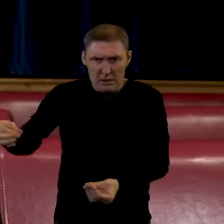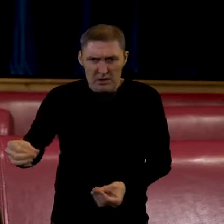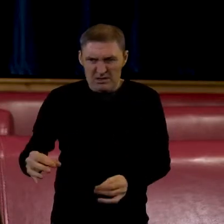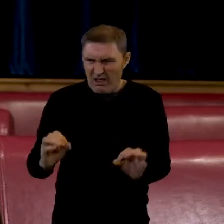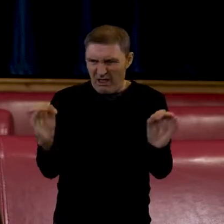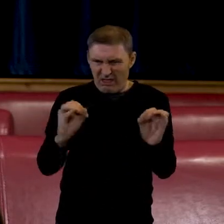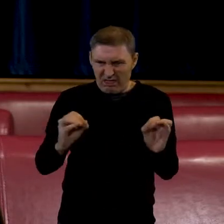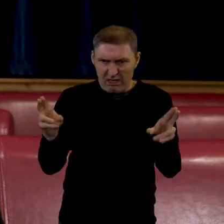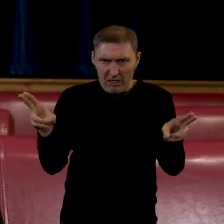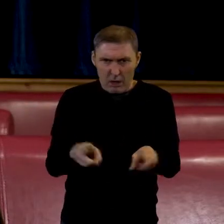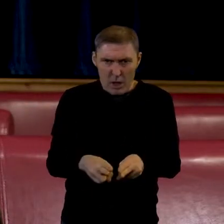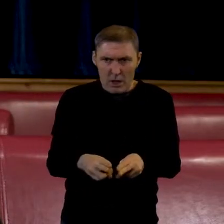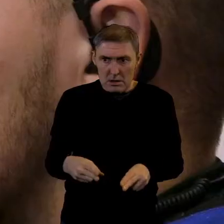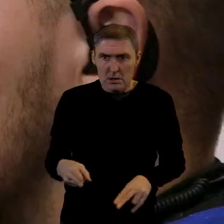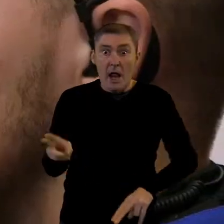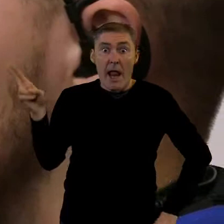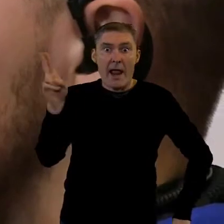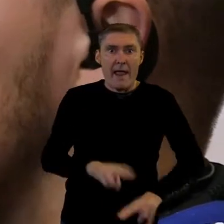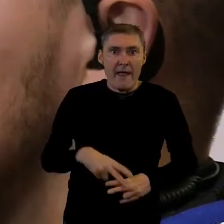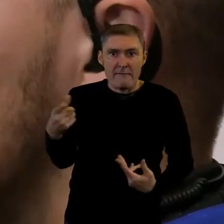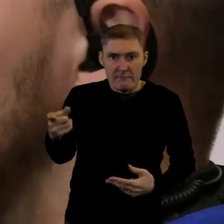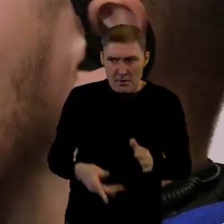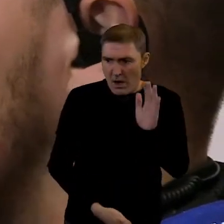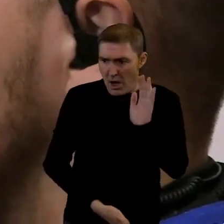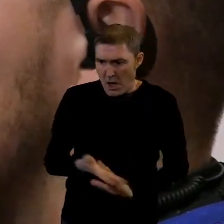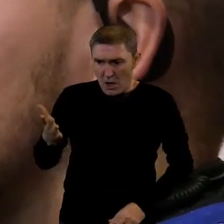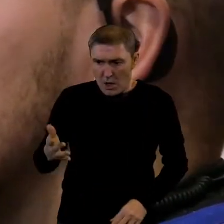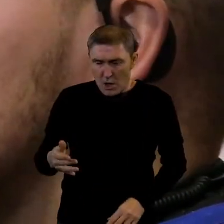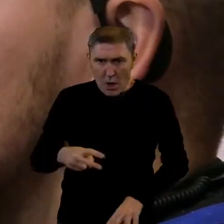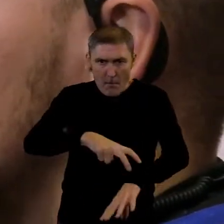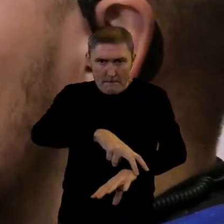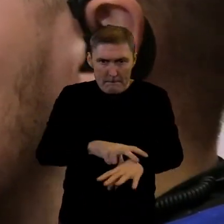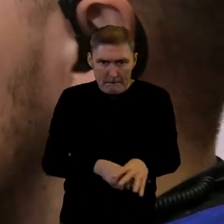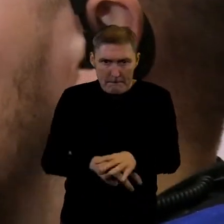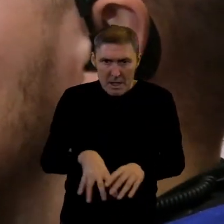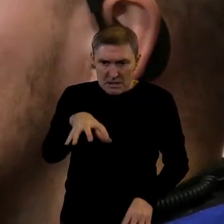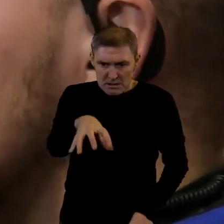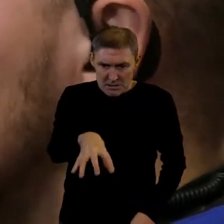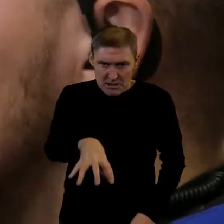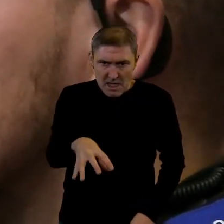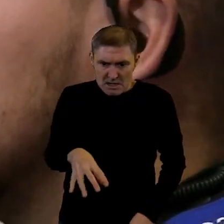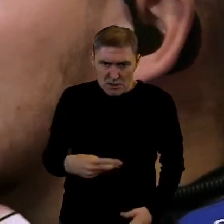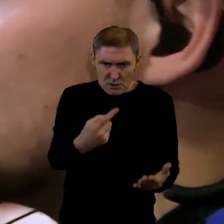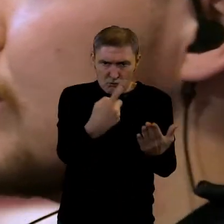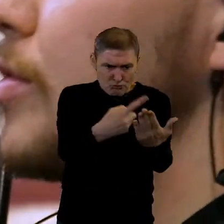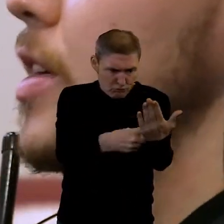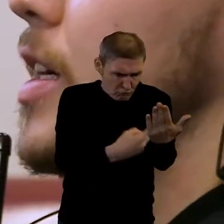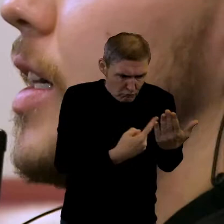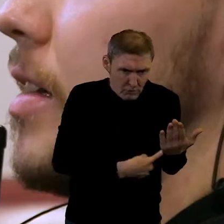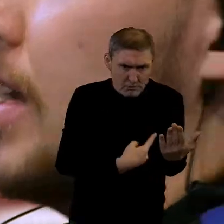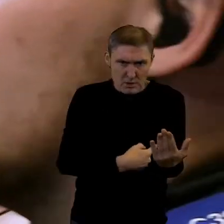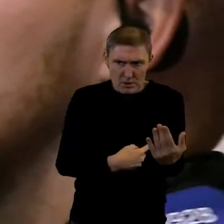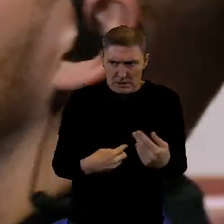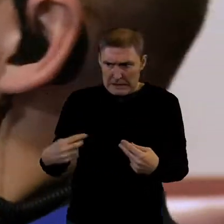and give a report either yourself or someone else has been a victim of hate crime, it's a very intimidating sort of